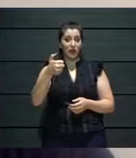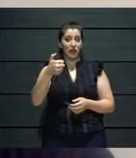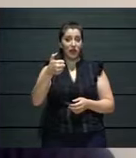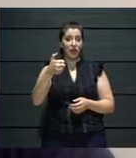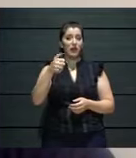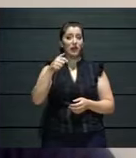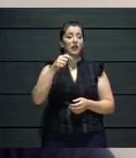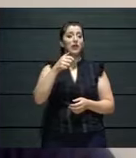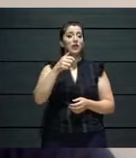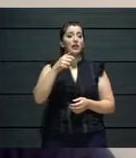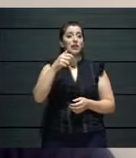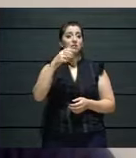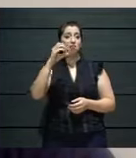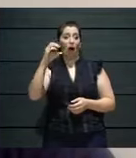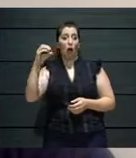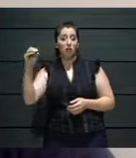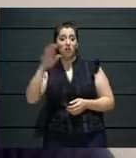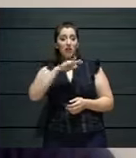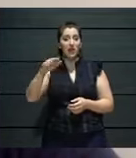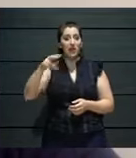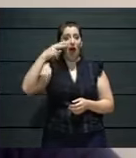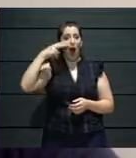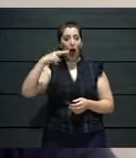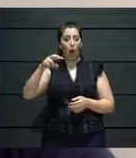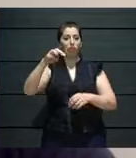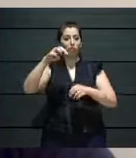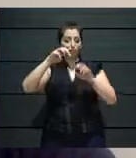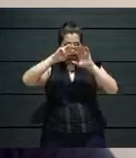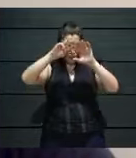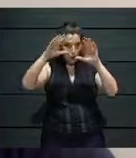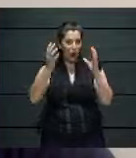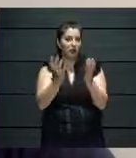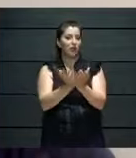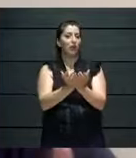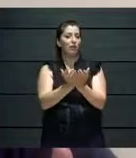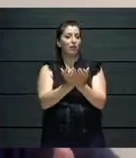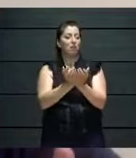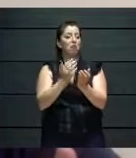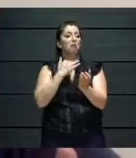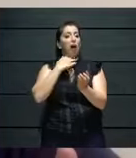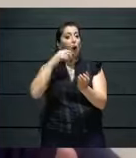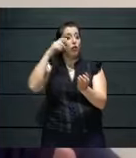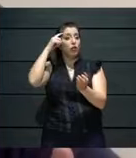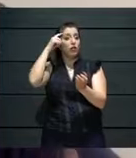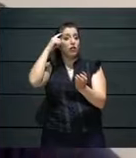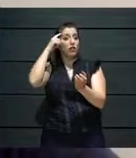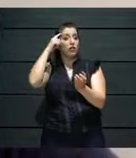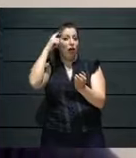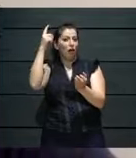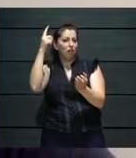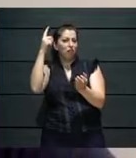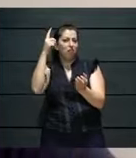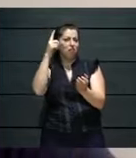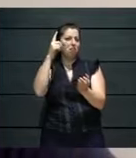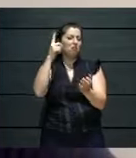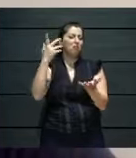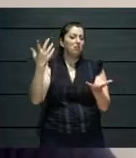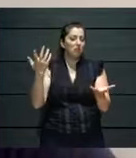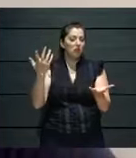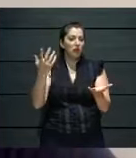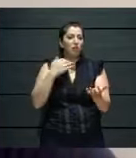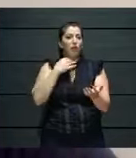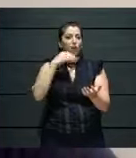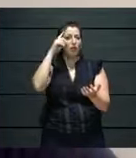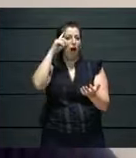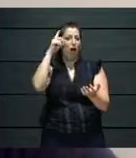For Internet, it's not big, 16,000 people. Most YouTubers have like